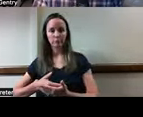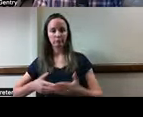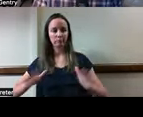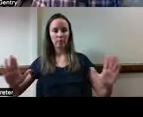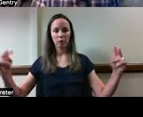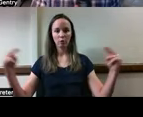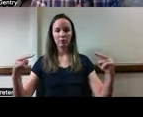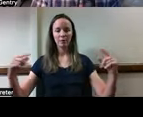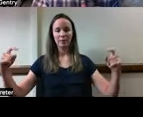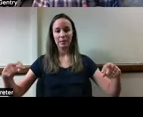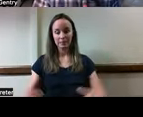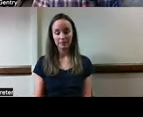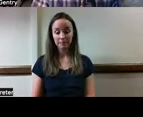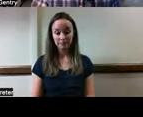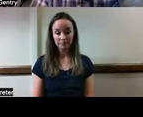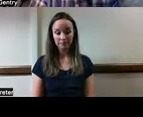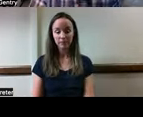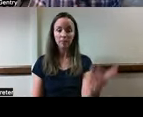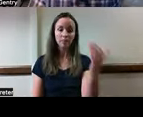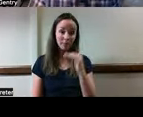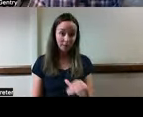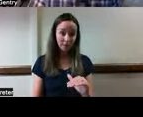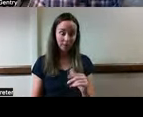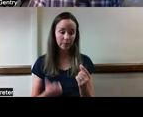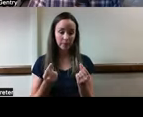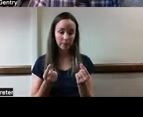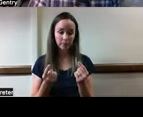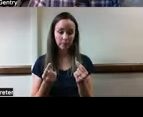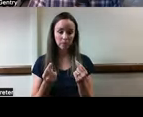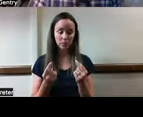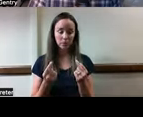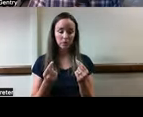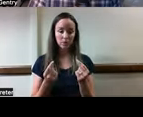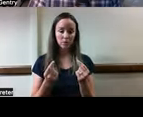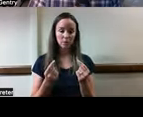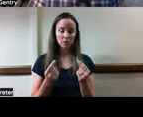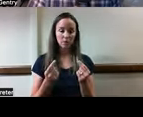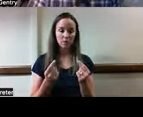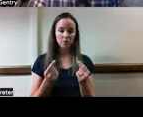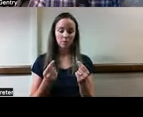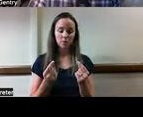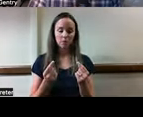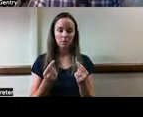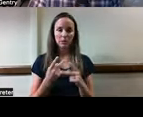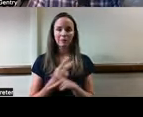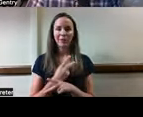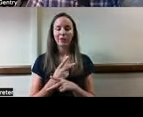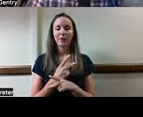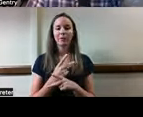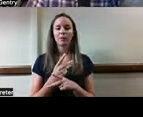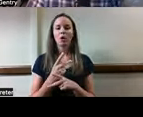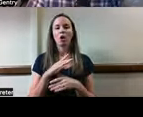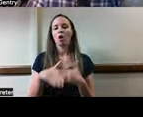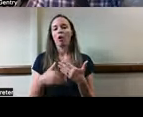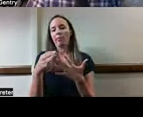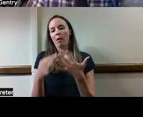Excellent. The next step in all of this is to identify some of those solutions. So